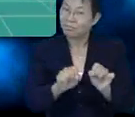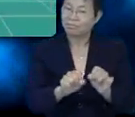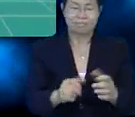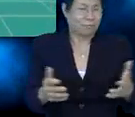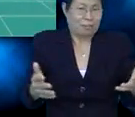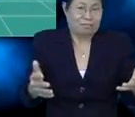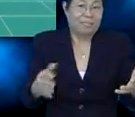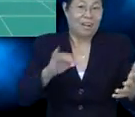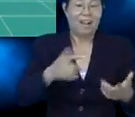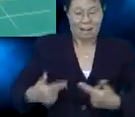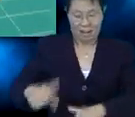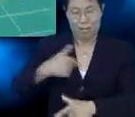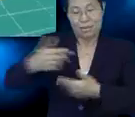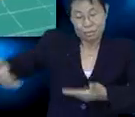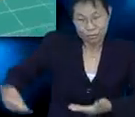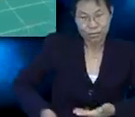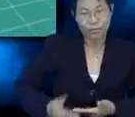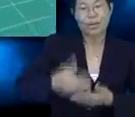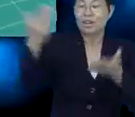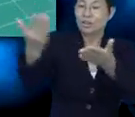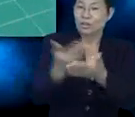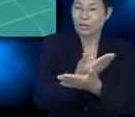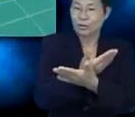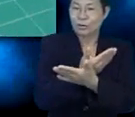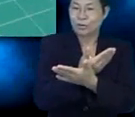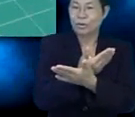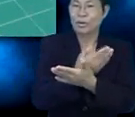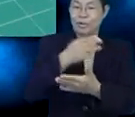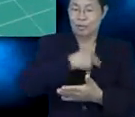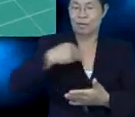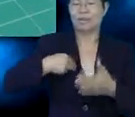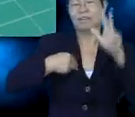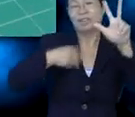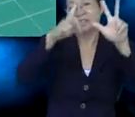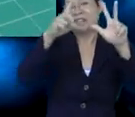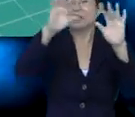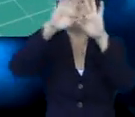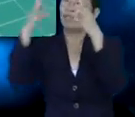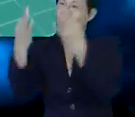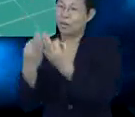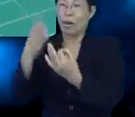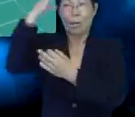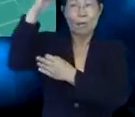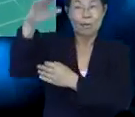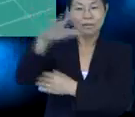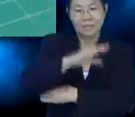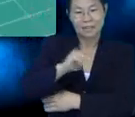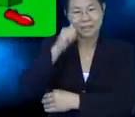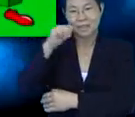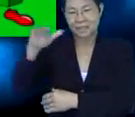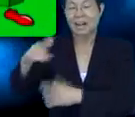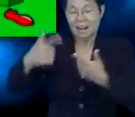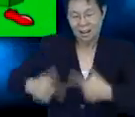those shapes? Well, let me introduce you to a new member of the 3D family.